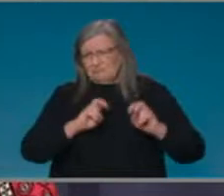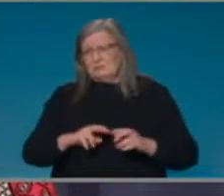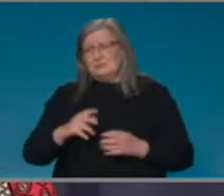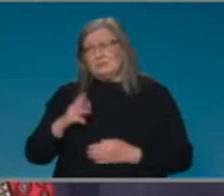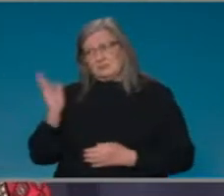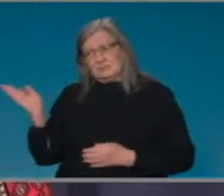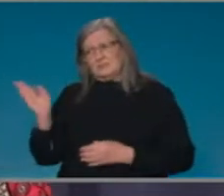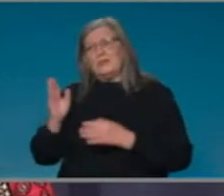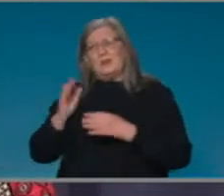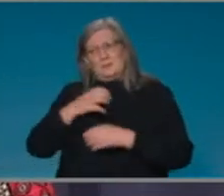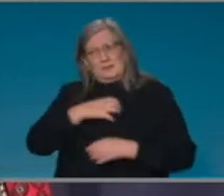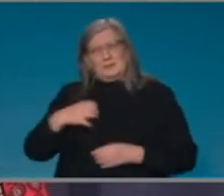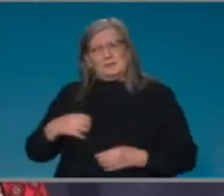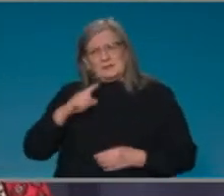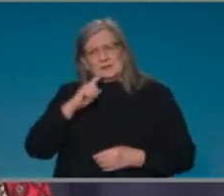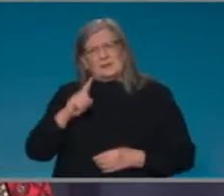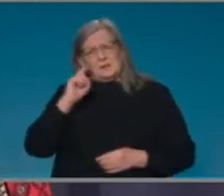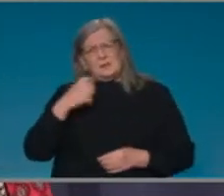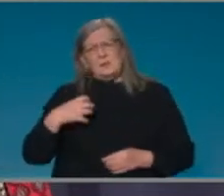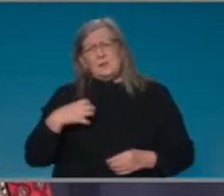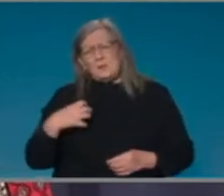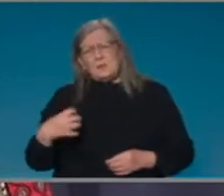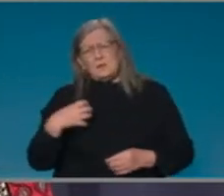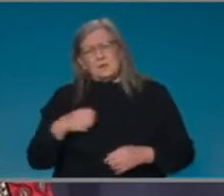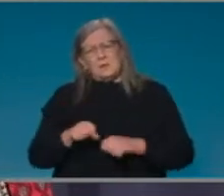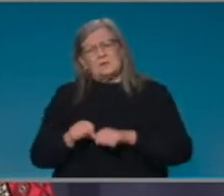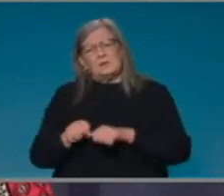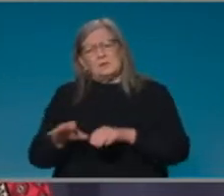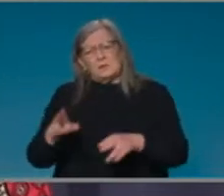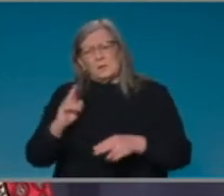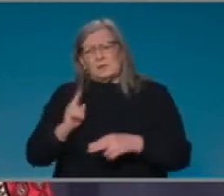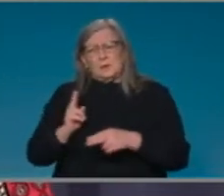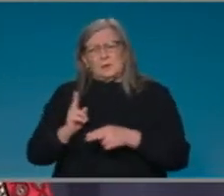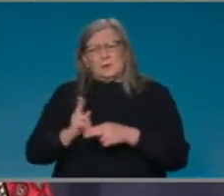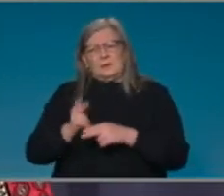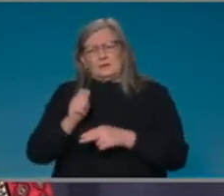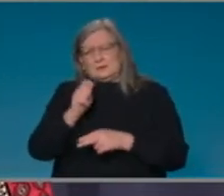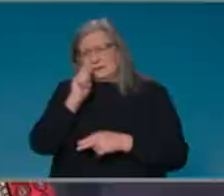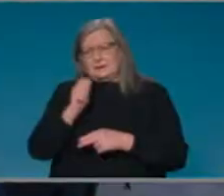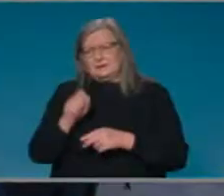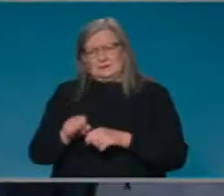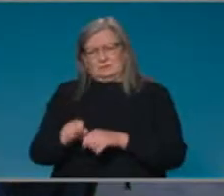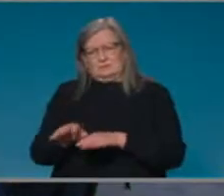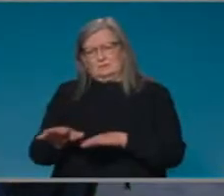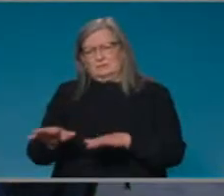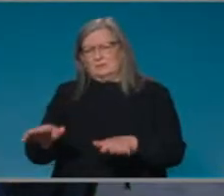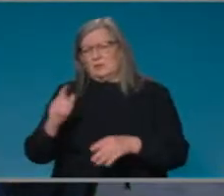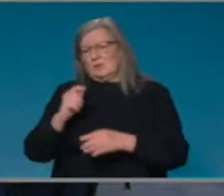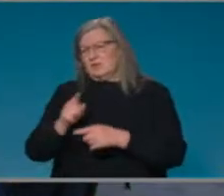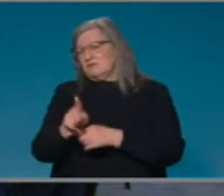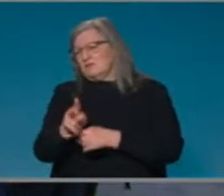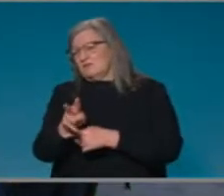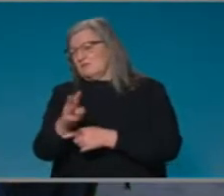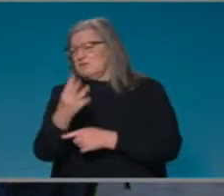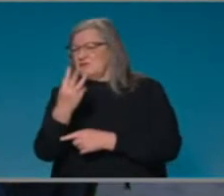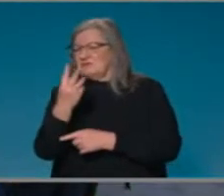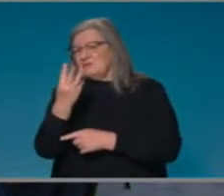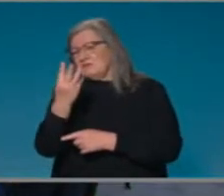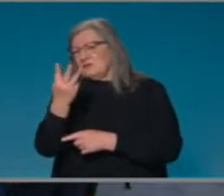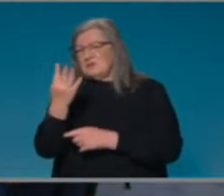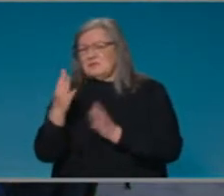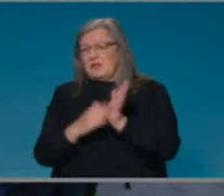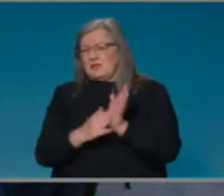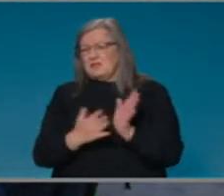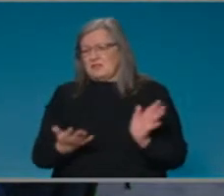used across the community in the coming months. Sarah? Just on WA Minister,